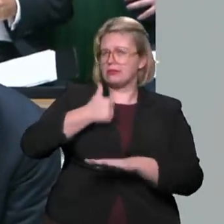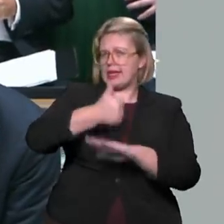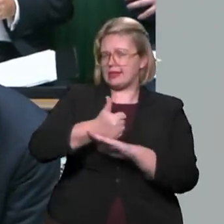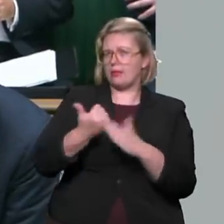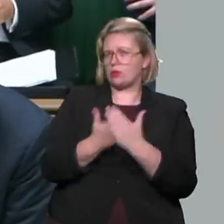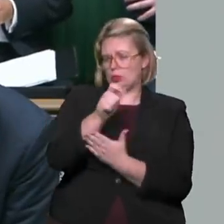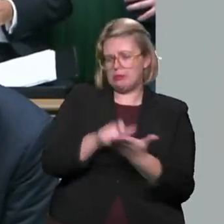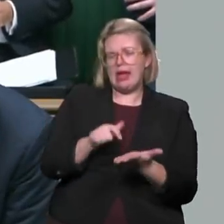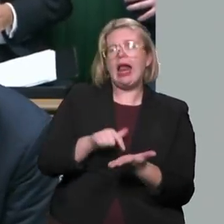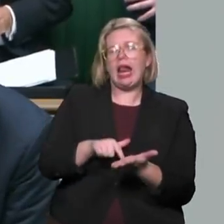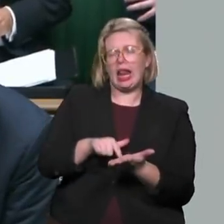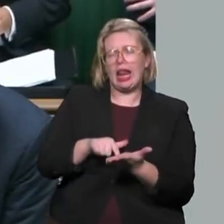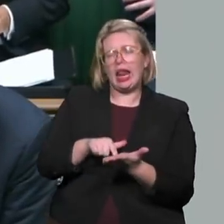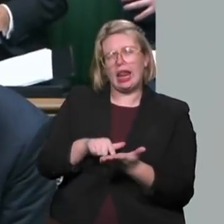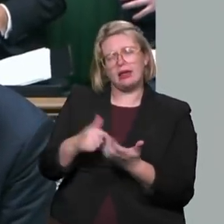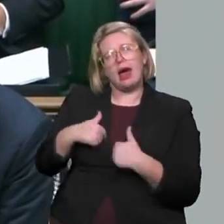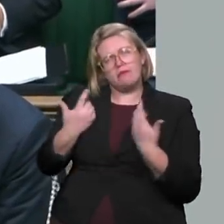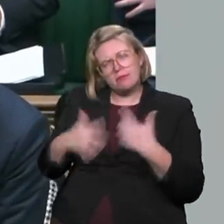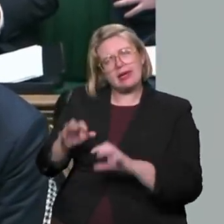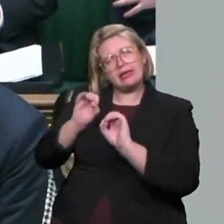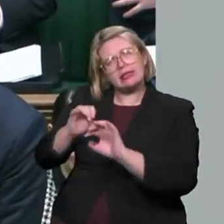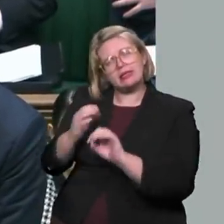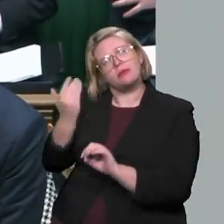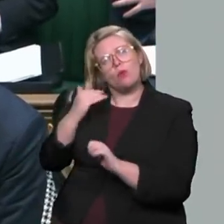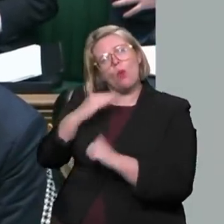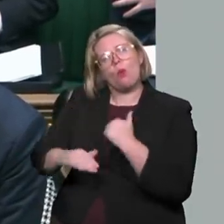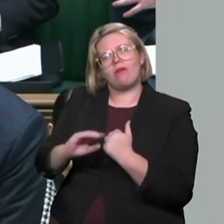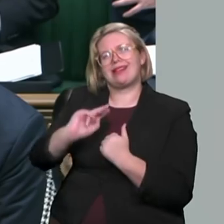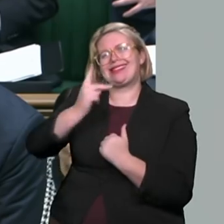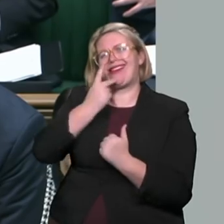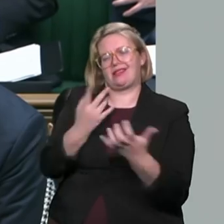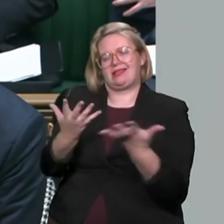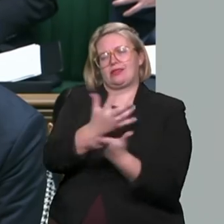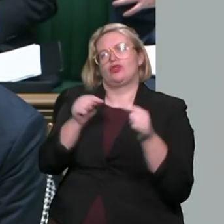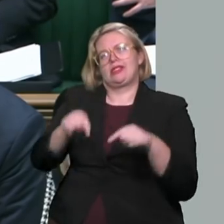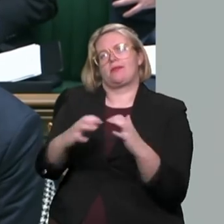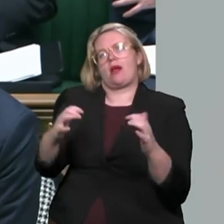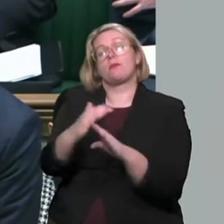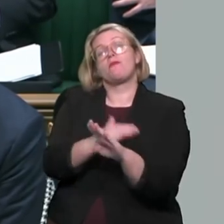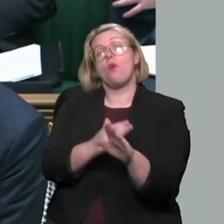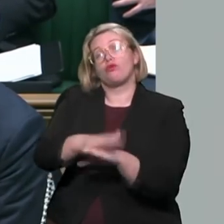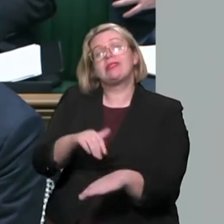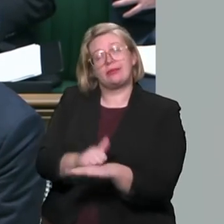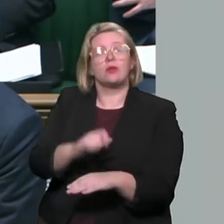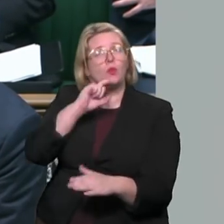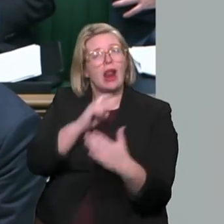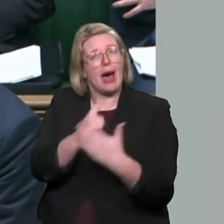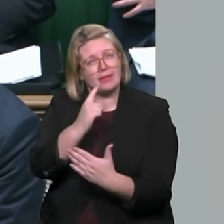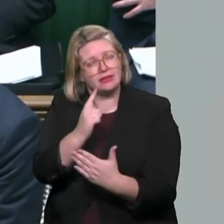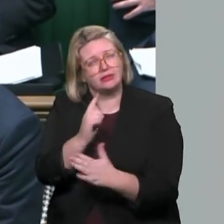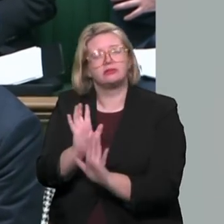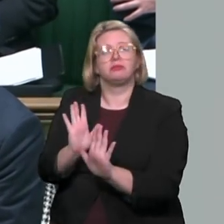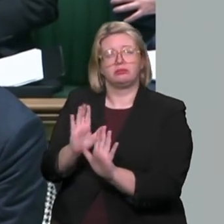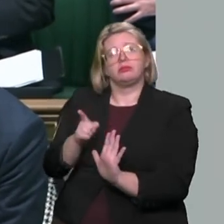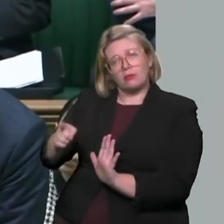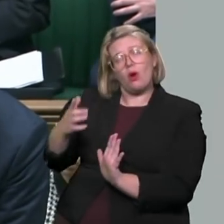said about the second reading before Christmas. In the collegiate spirit in